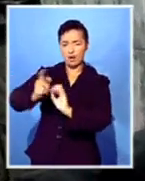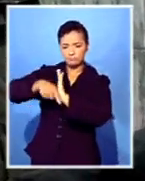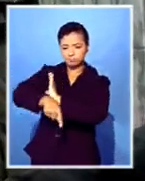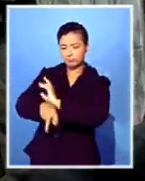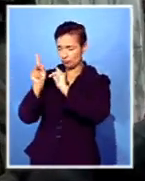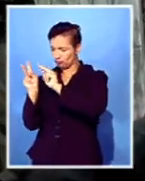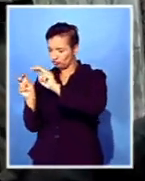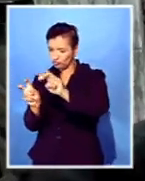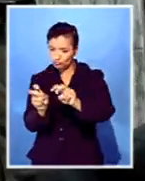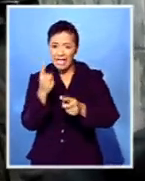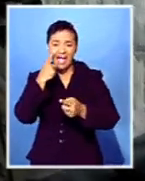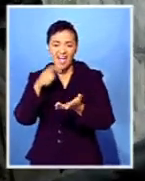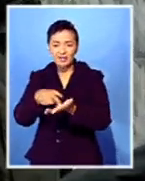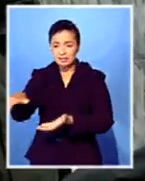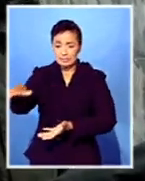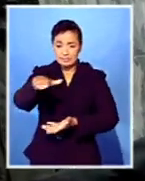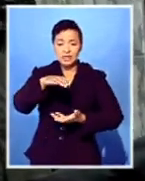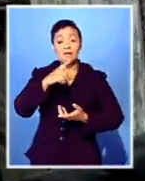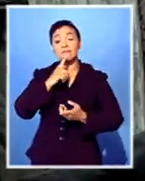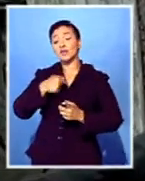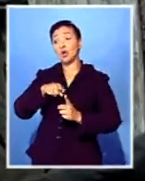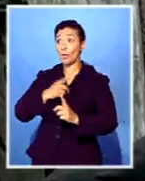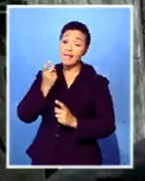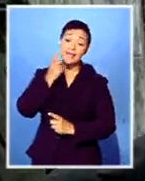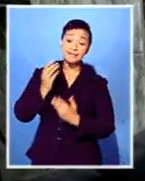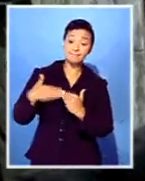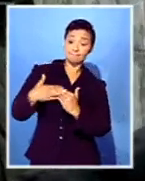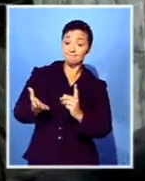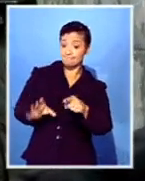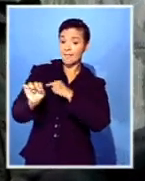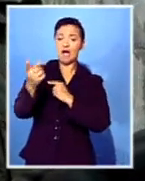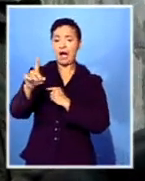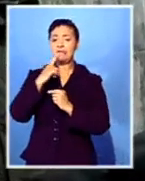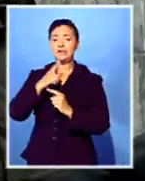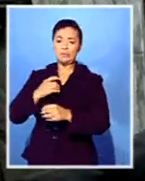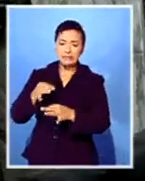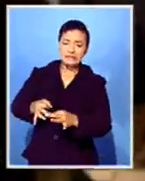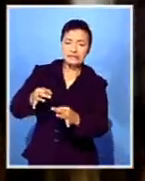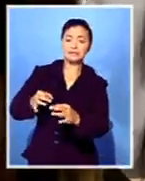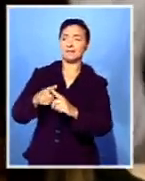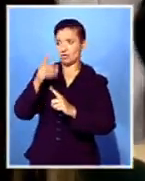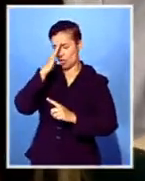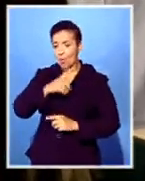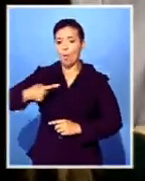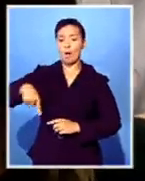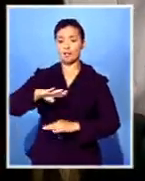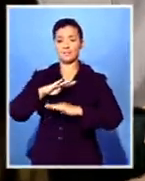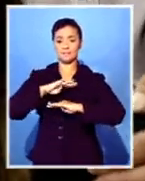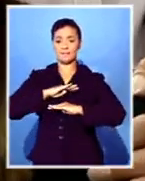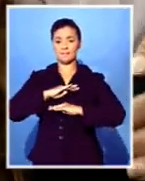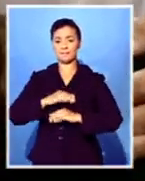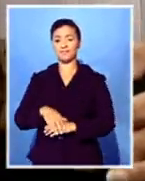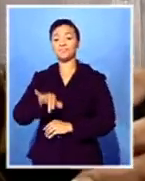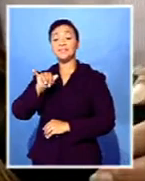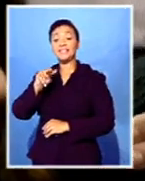And it's been a long and winding road, but we believe that at least everybody will sleep well. The Ings family received